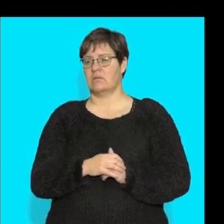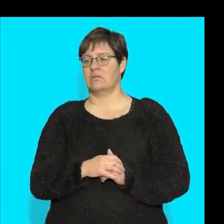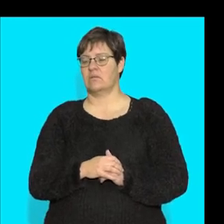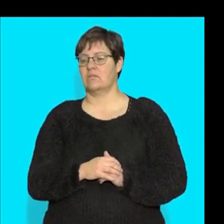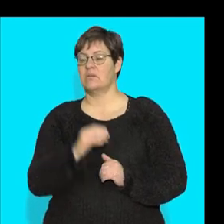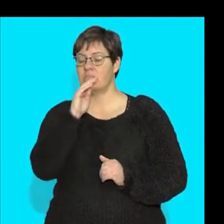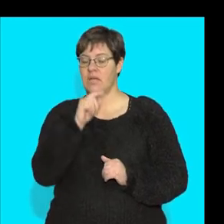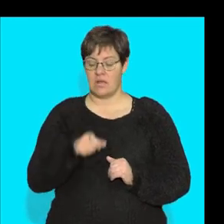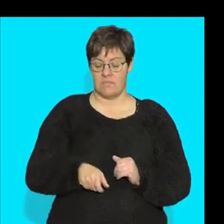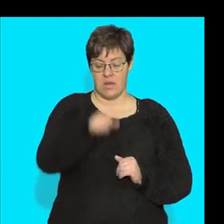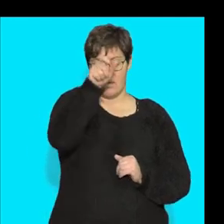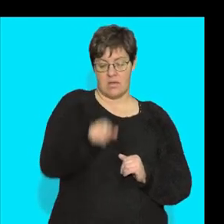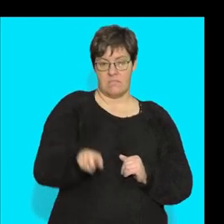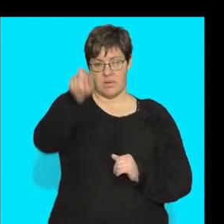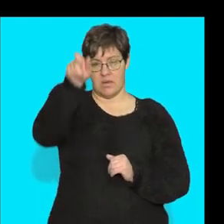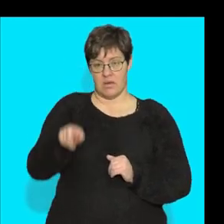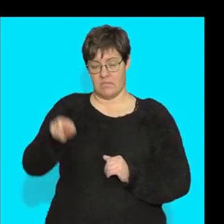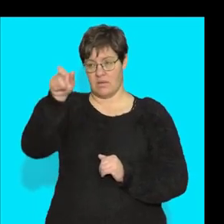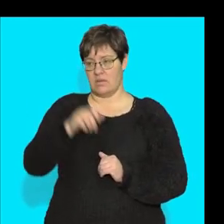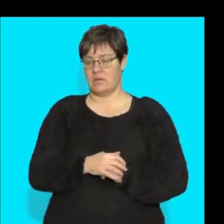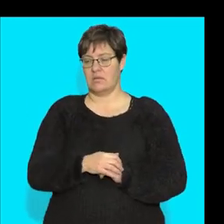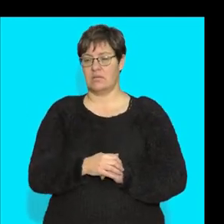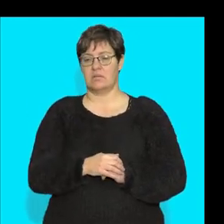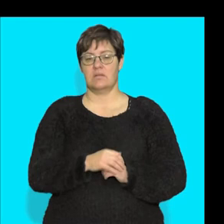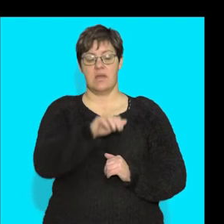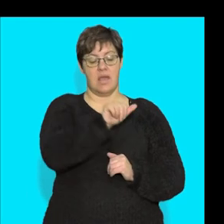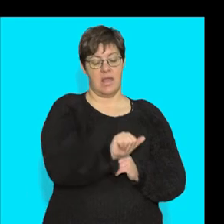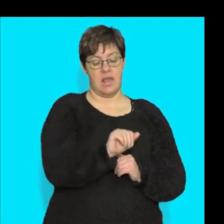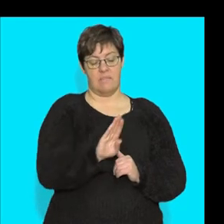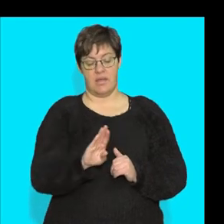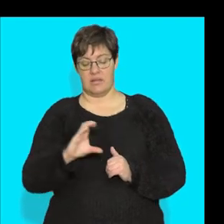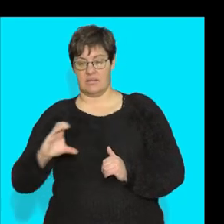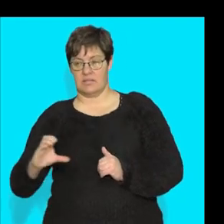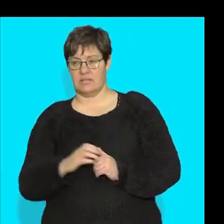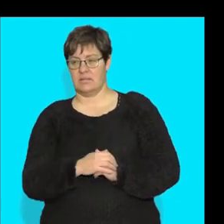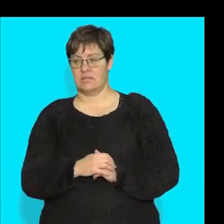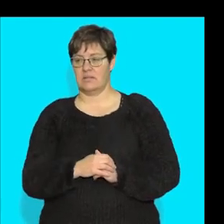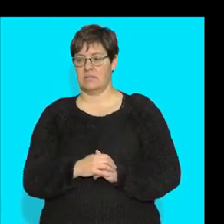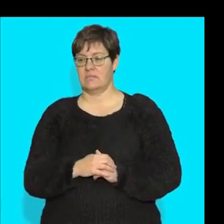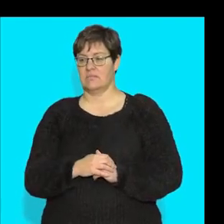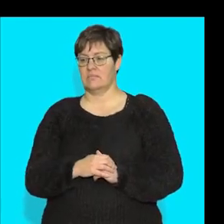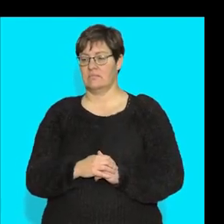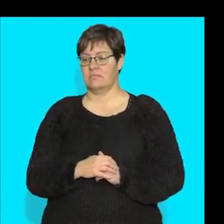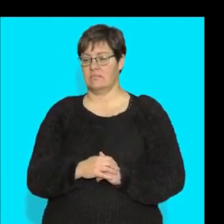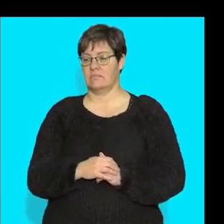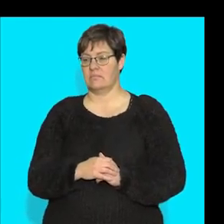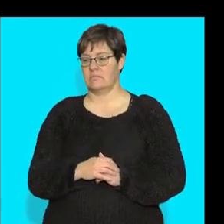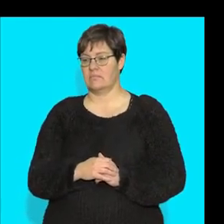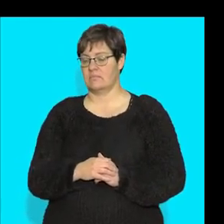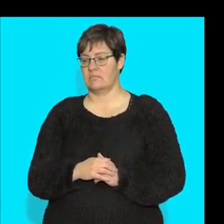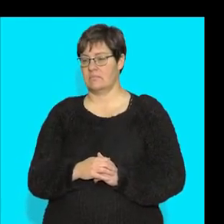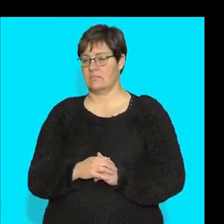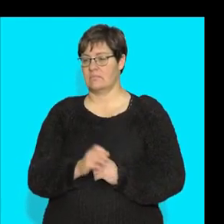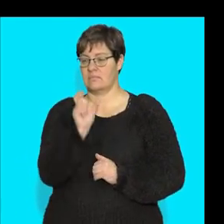going to draw my bars. A, B, and C. So A, and I'm going to make sure that the